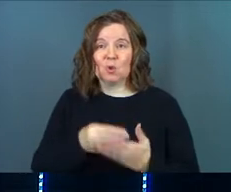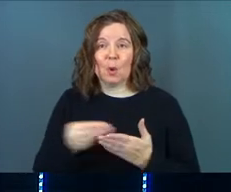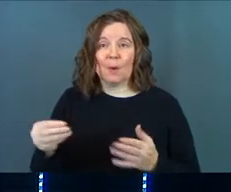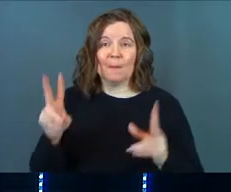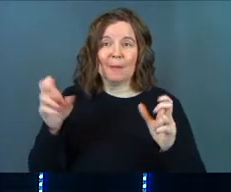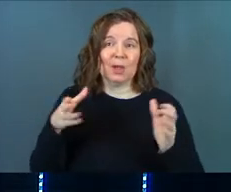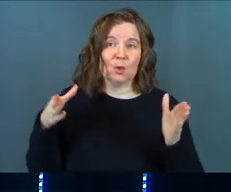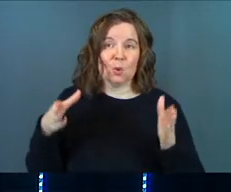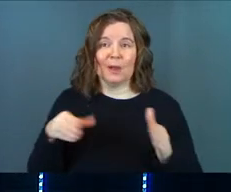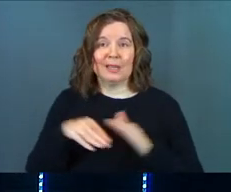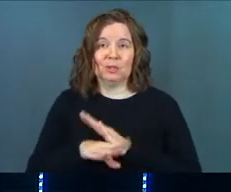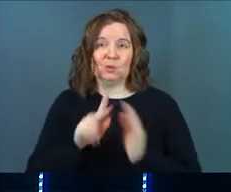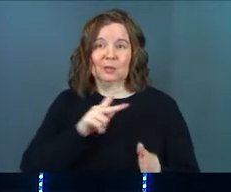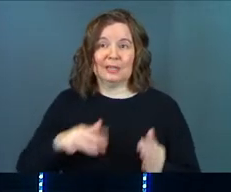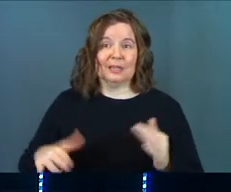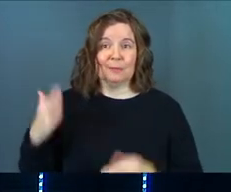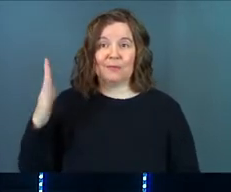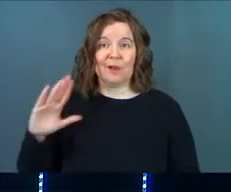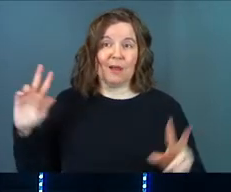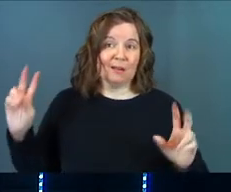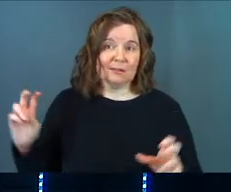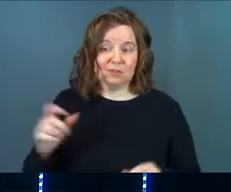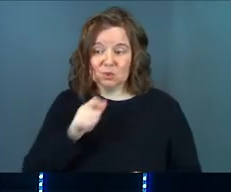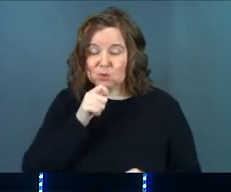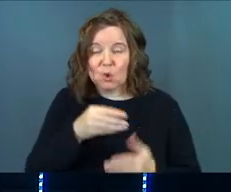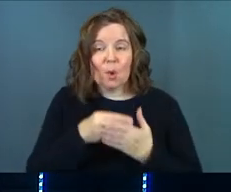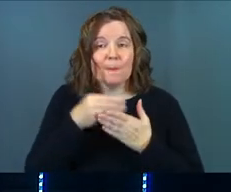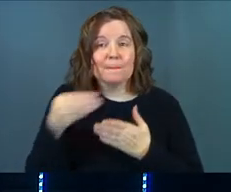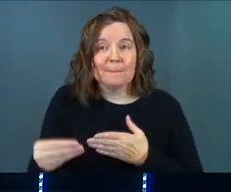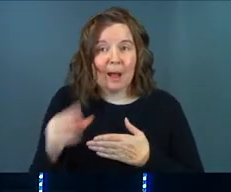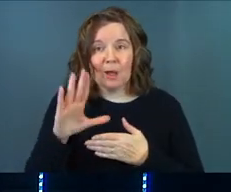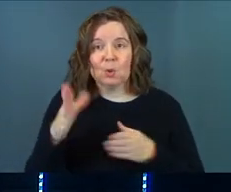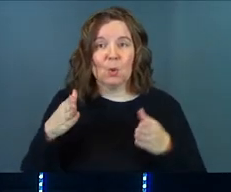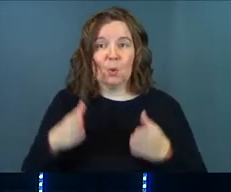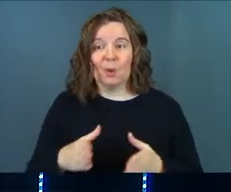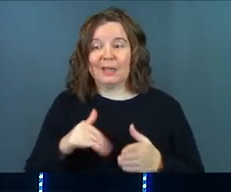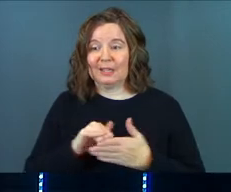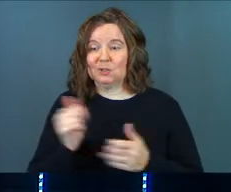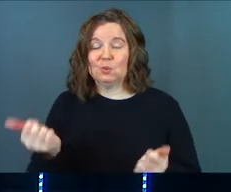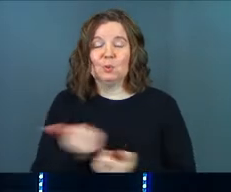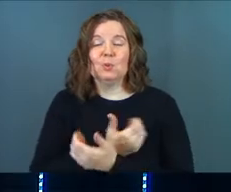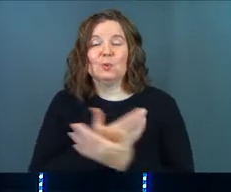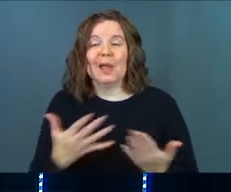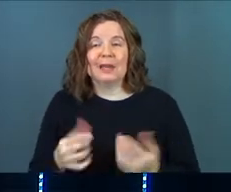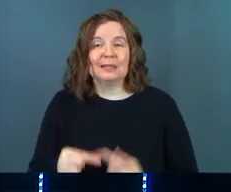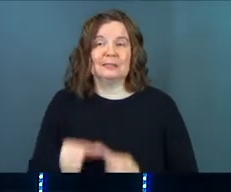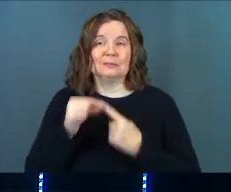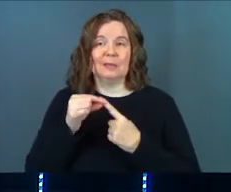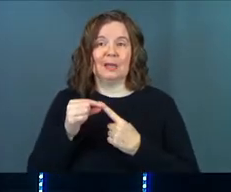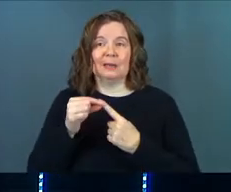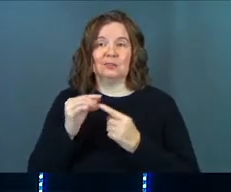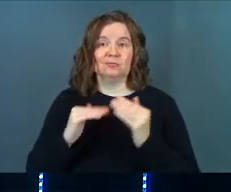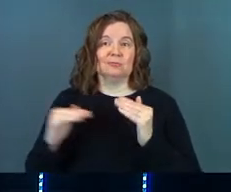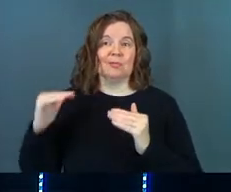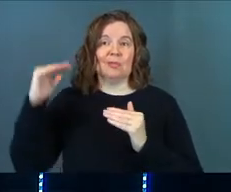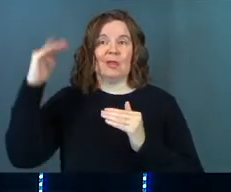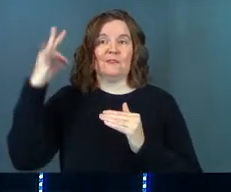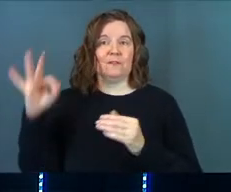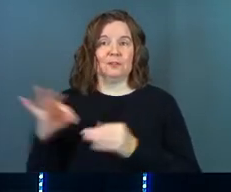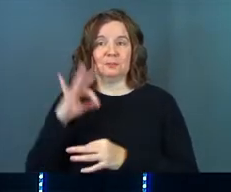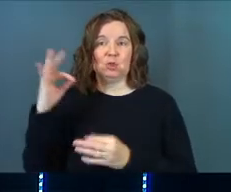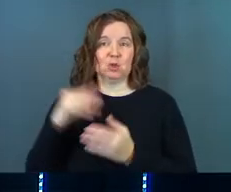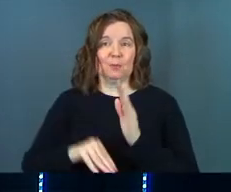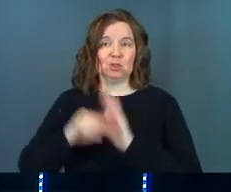buy your way into the kingdom of God. You don't buy your way into any special echelon of